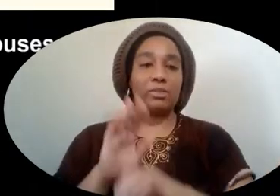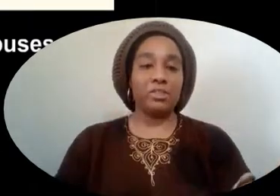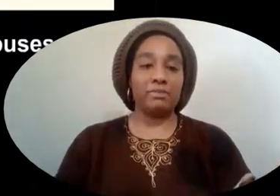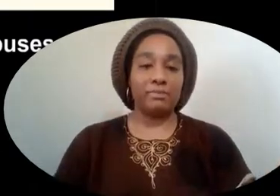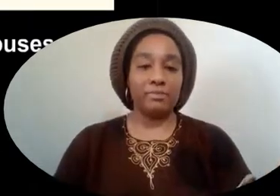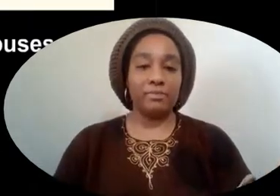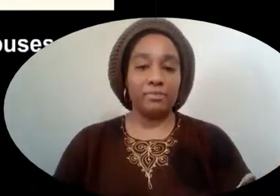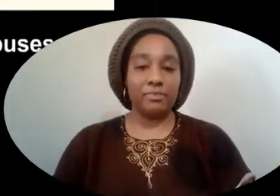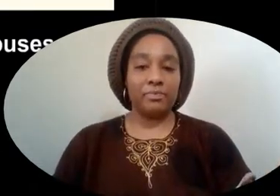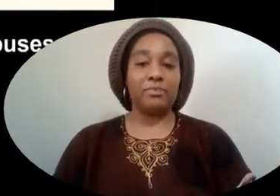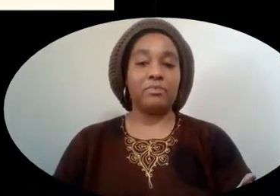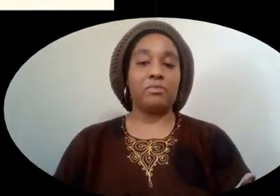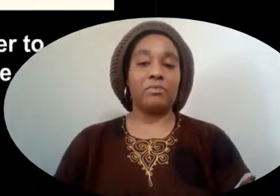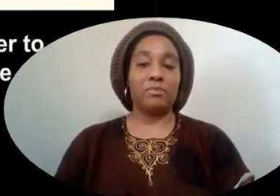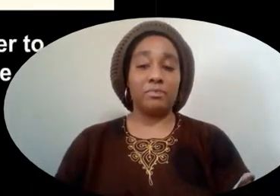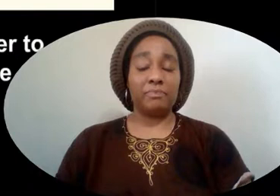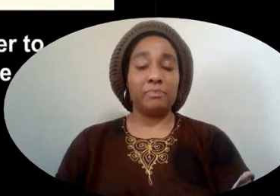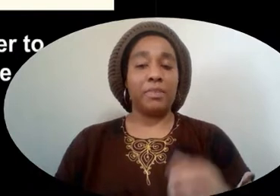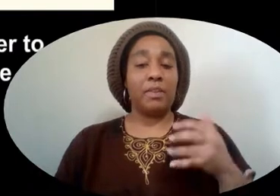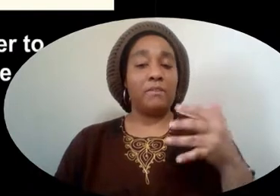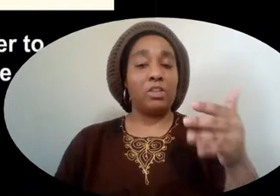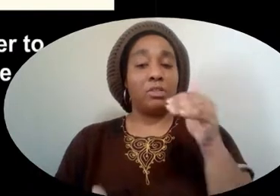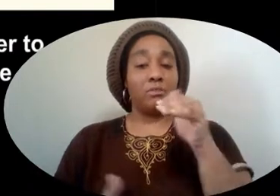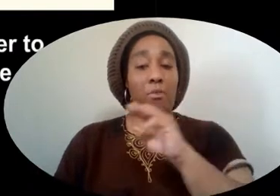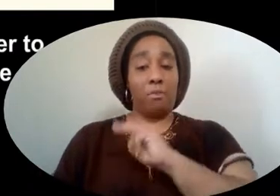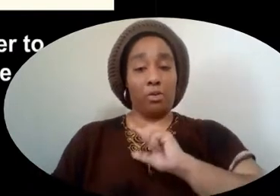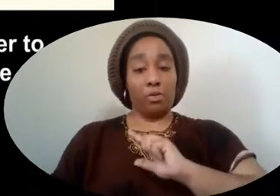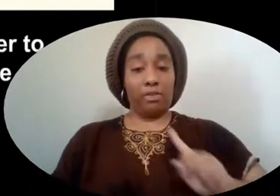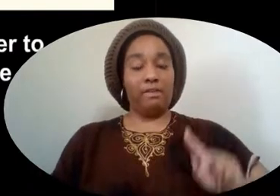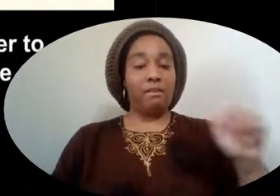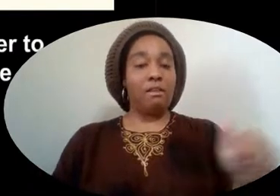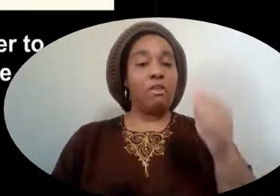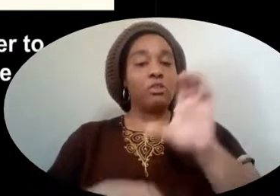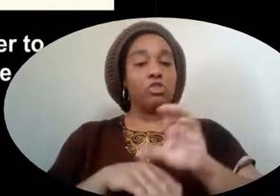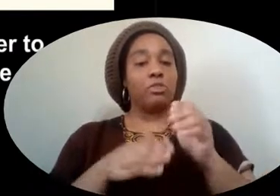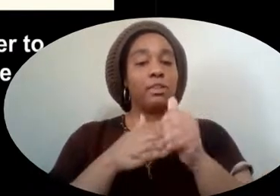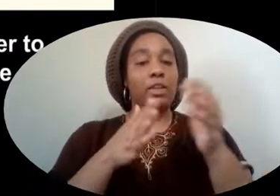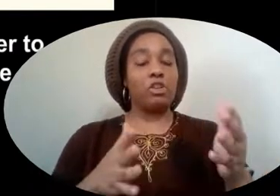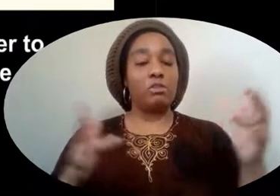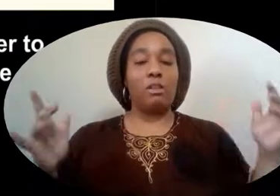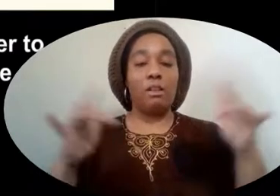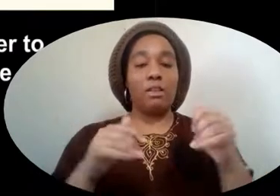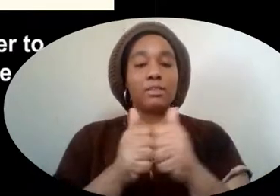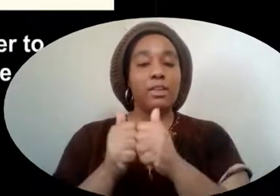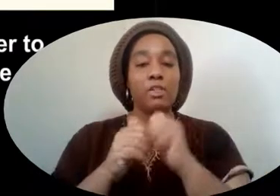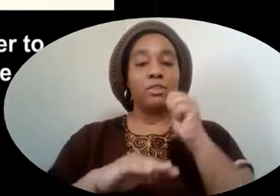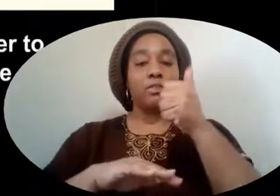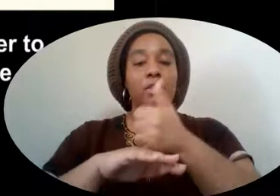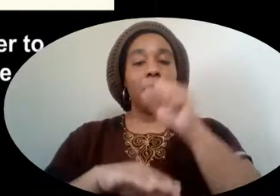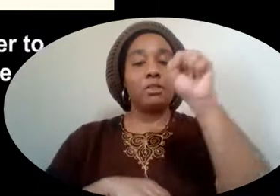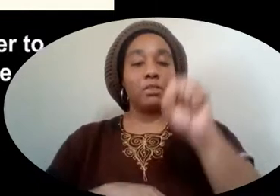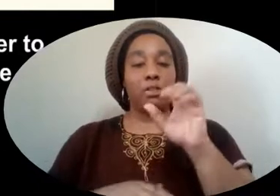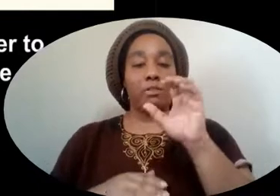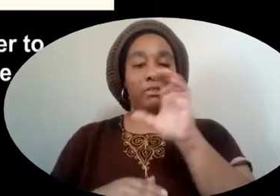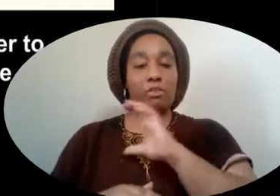Constitution. After, Dr. King and other church leaders came together to form the Southern